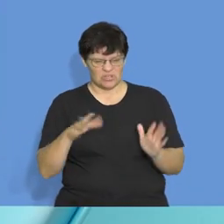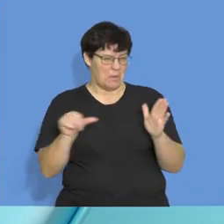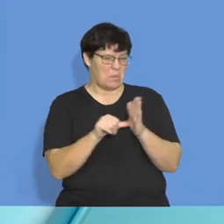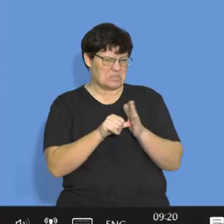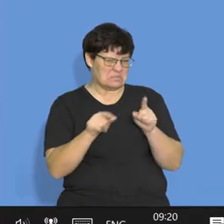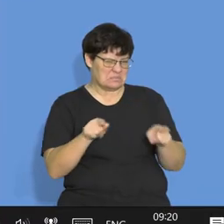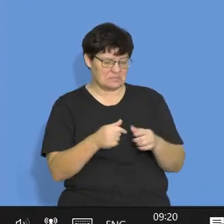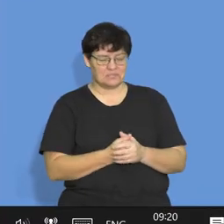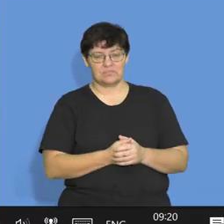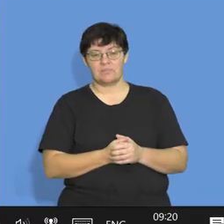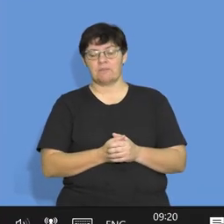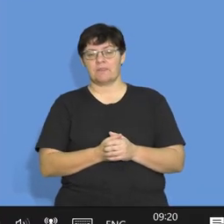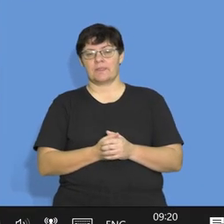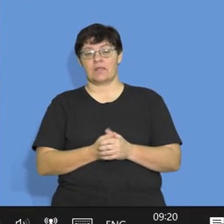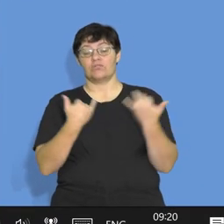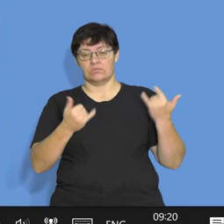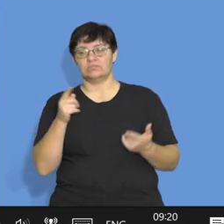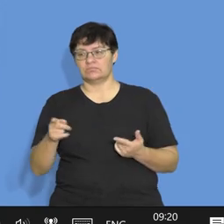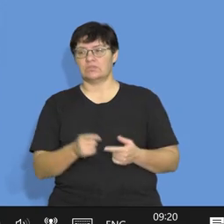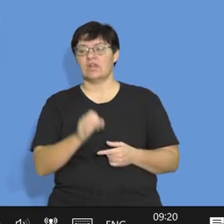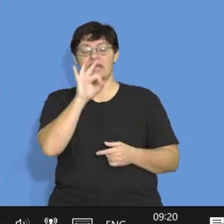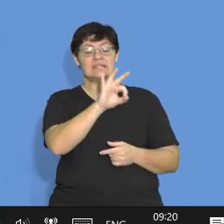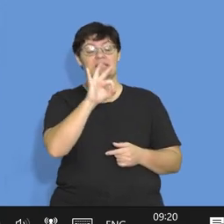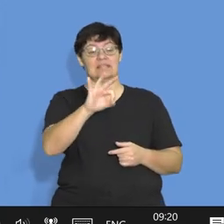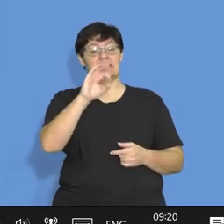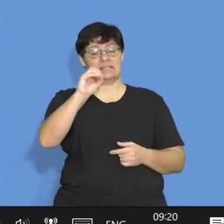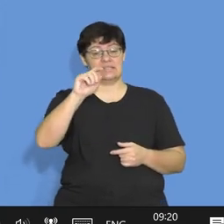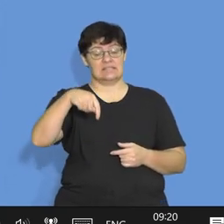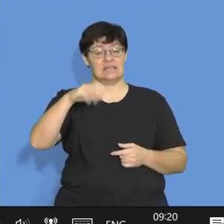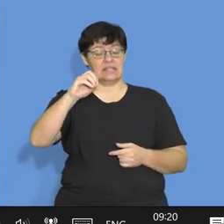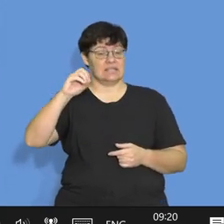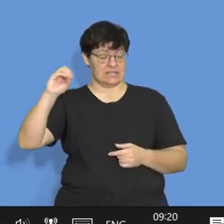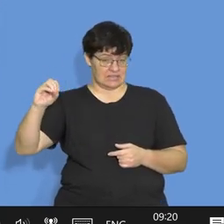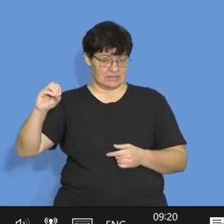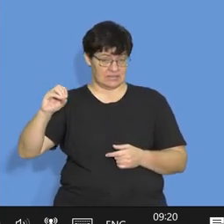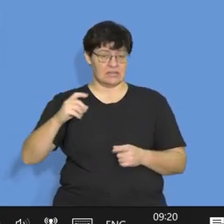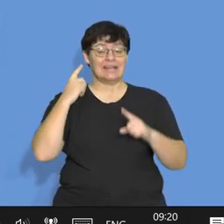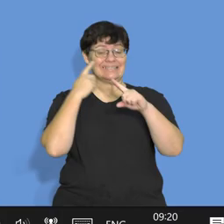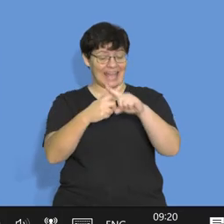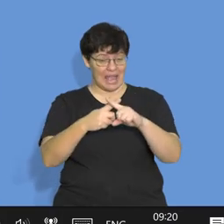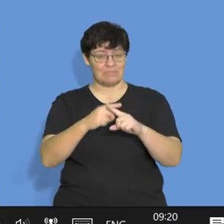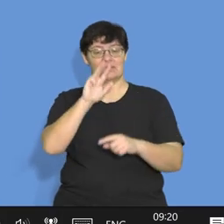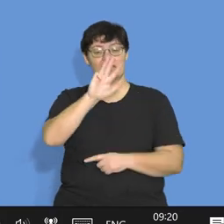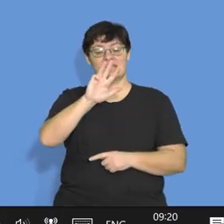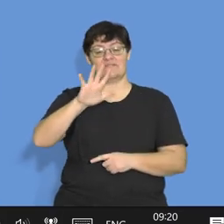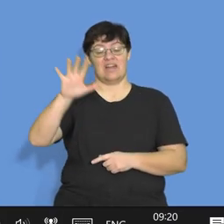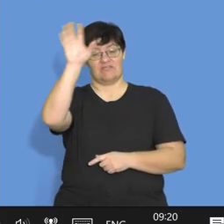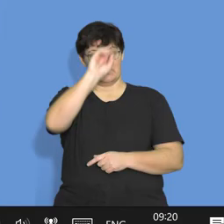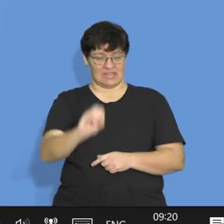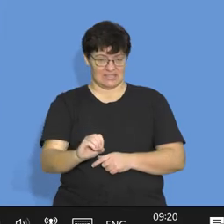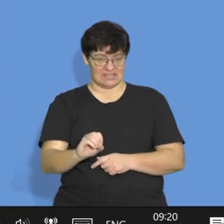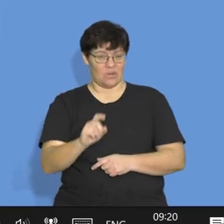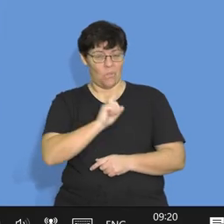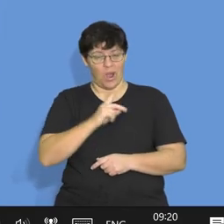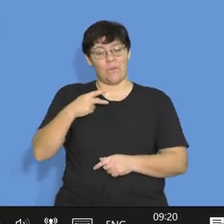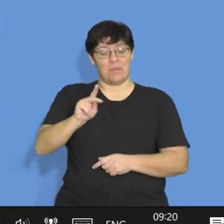Okay. So, here we go. So, we said $330,000 was a 60% times the 95%, which is the amount we're going to